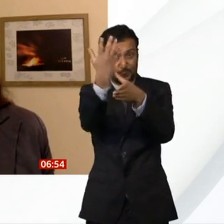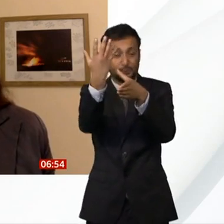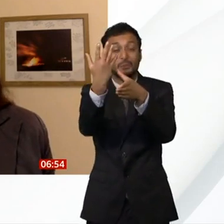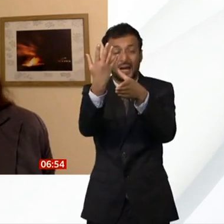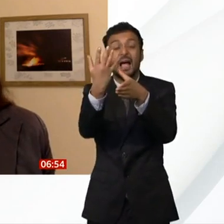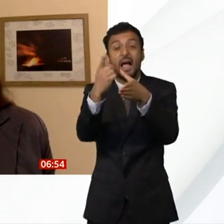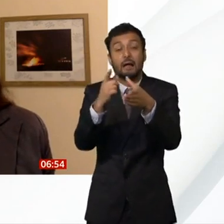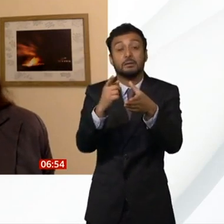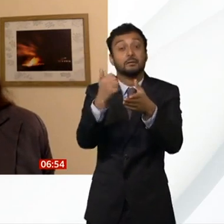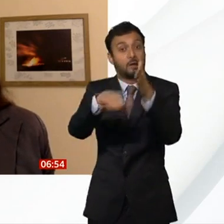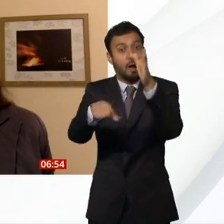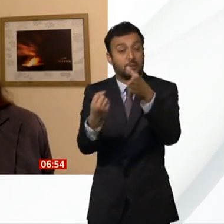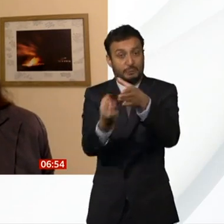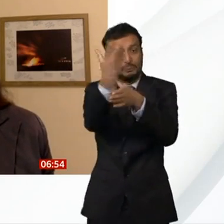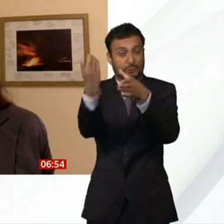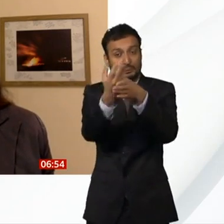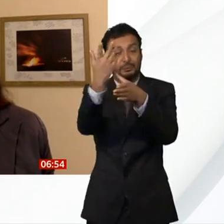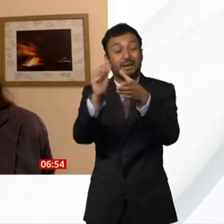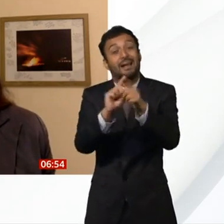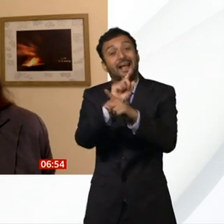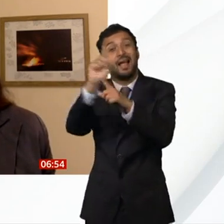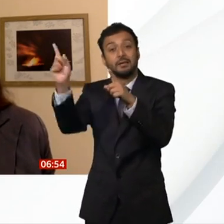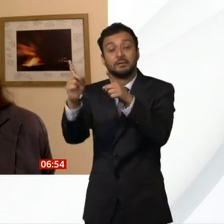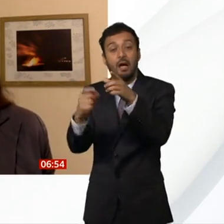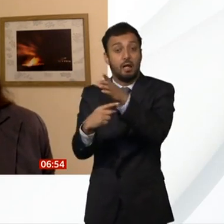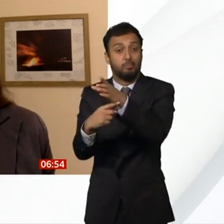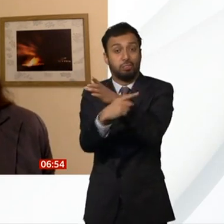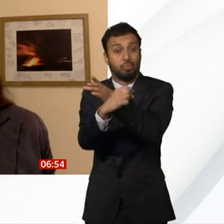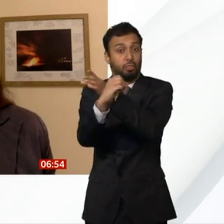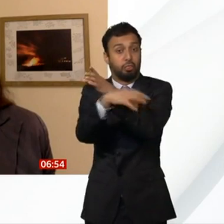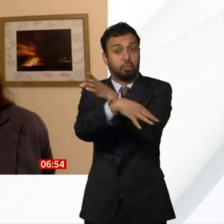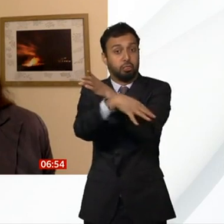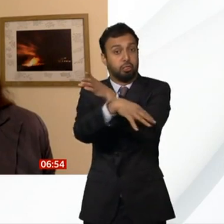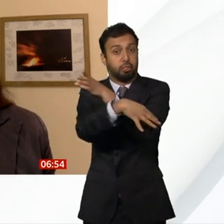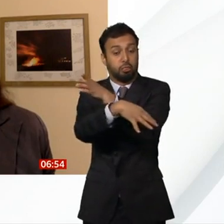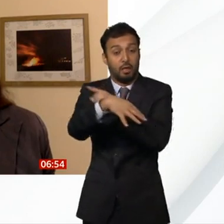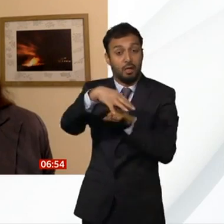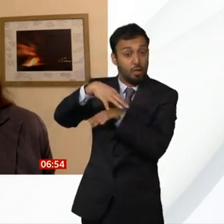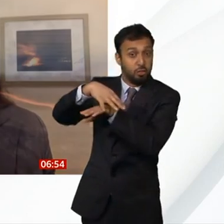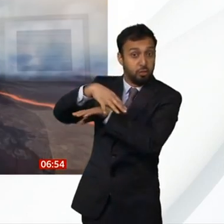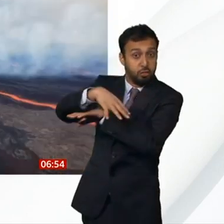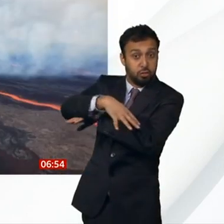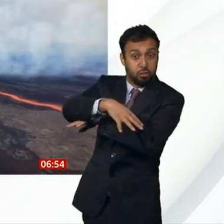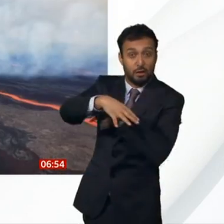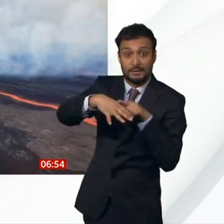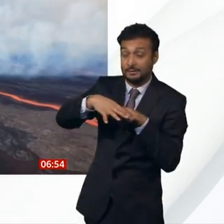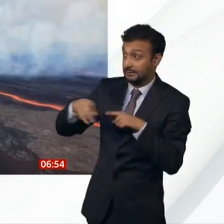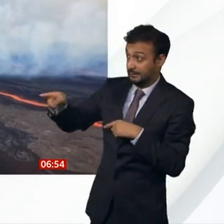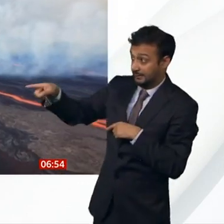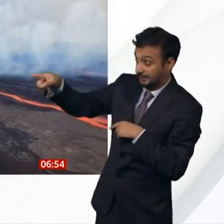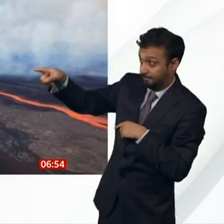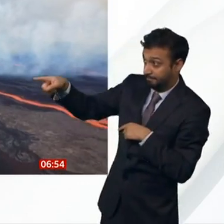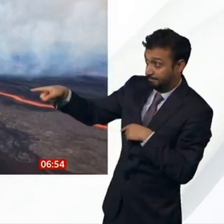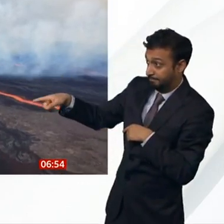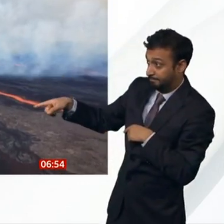And that has meant that the lava flows have been flowing down the mountain. Now, at this point, they are still about 15